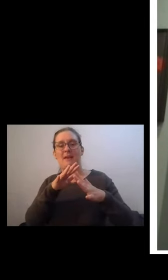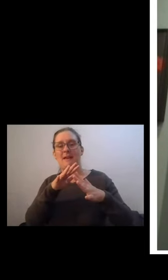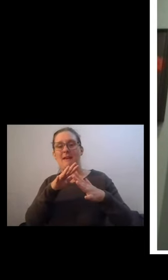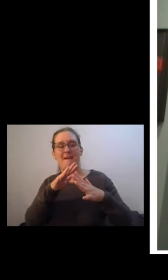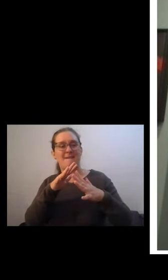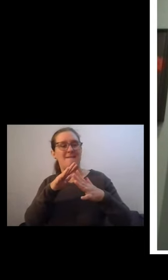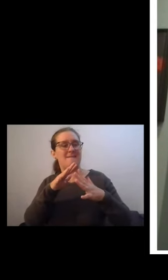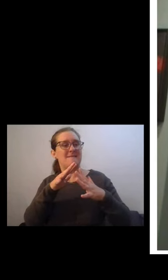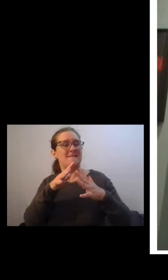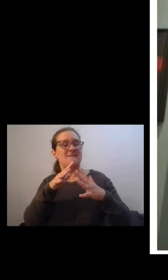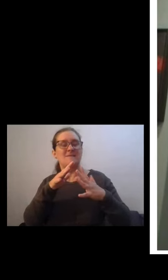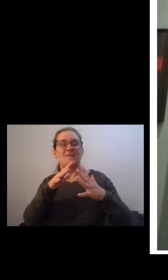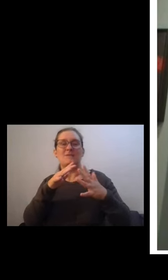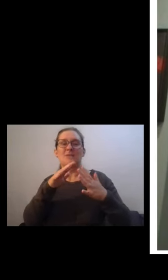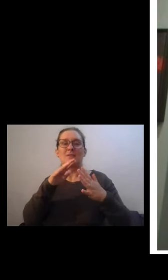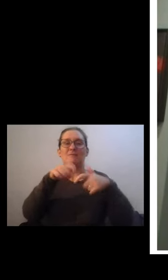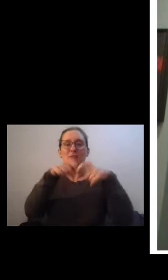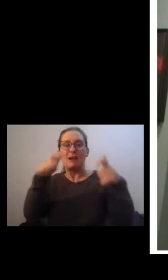flourishing.